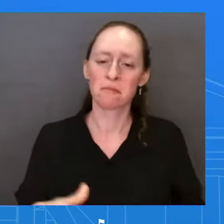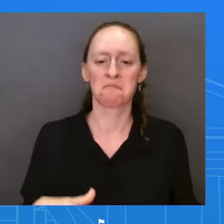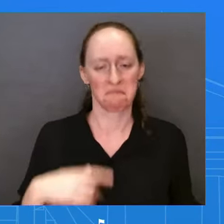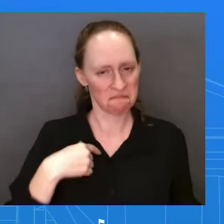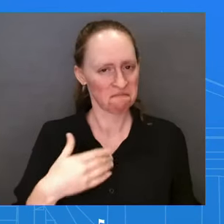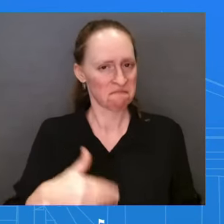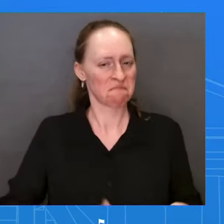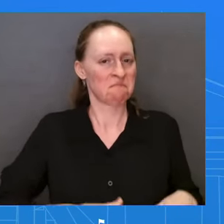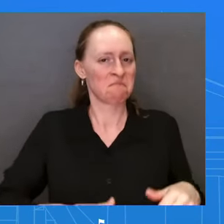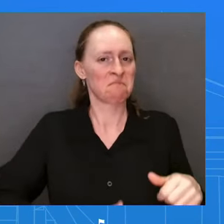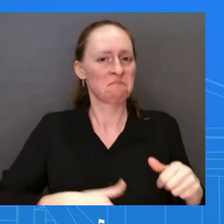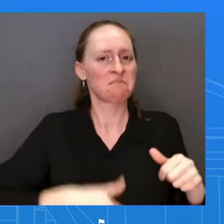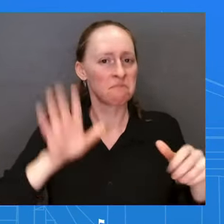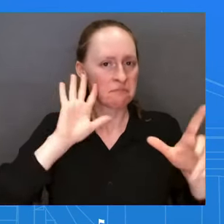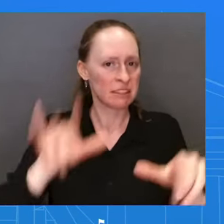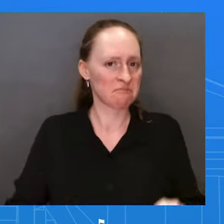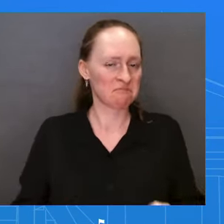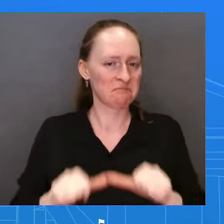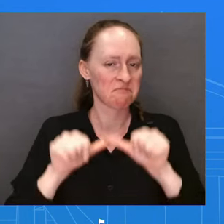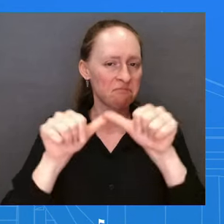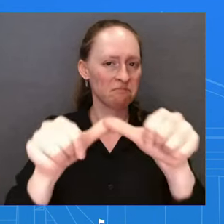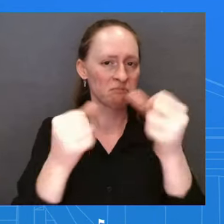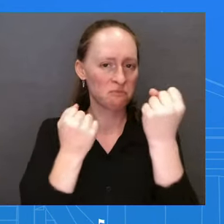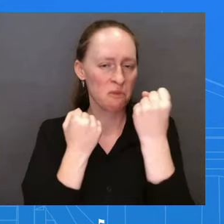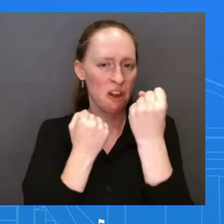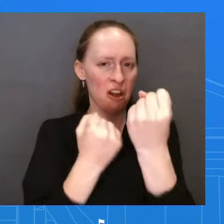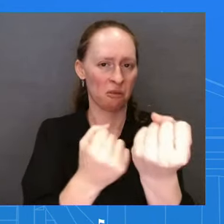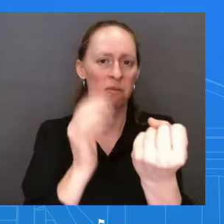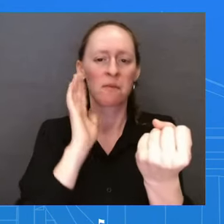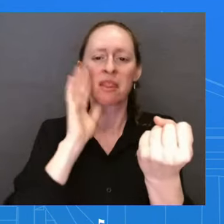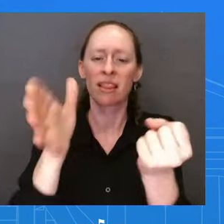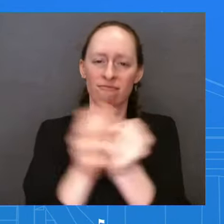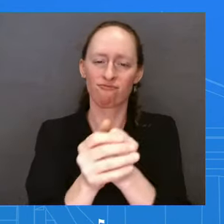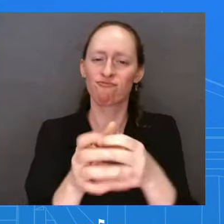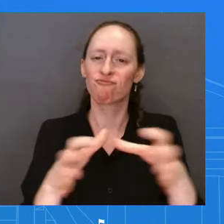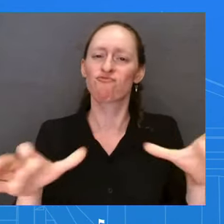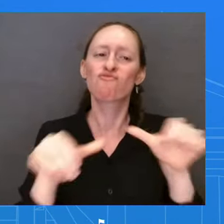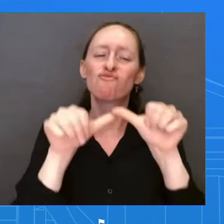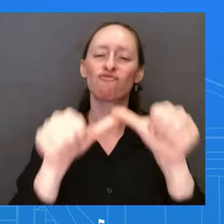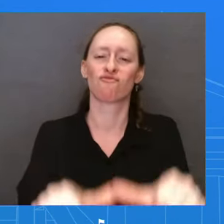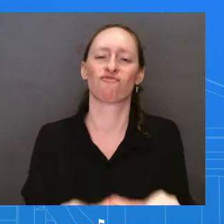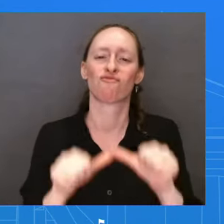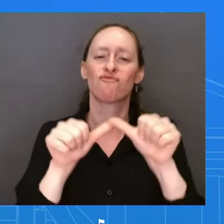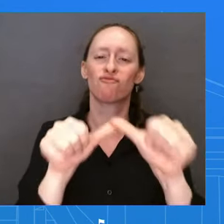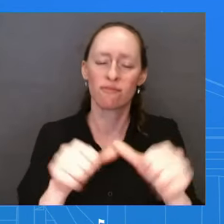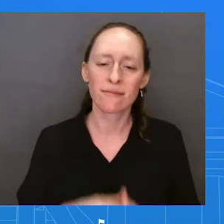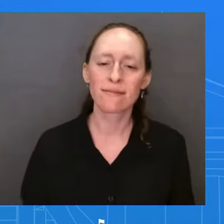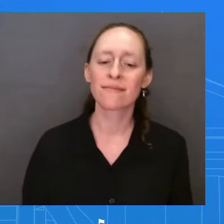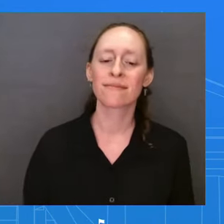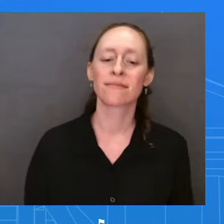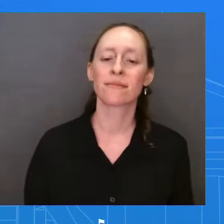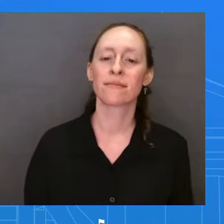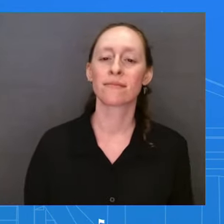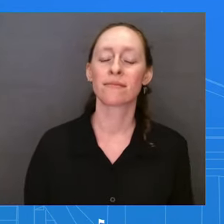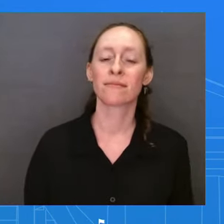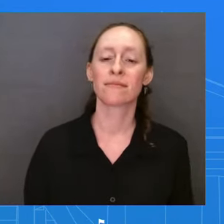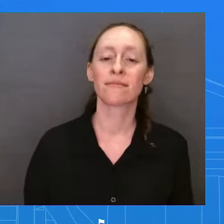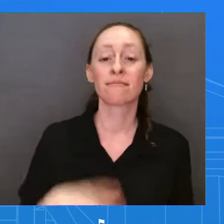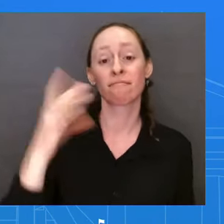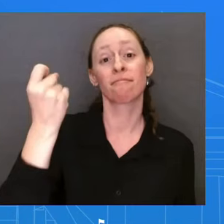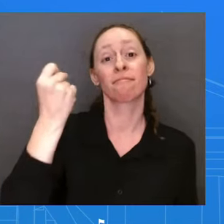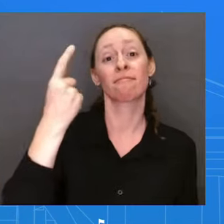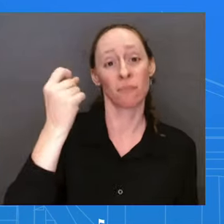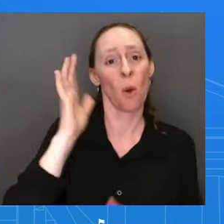backdrop of what we have referred to as more stable economic growth. what with. Kelly-Ann.